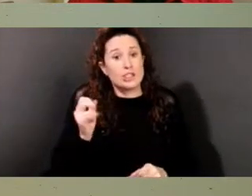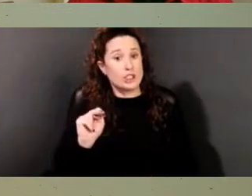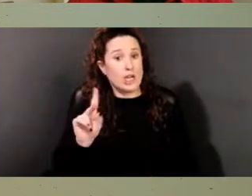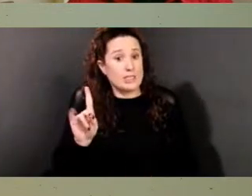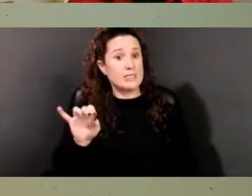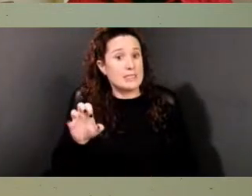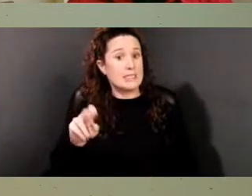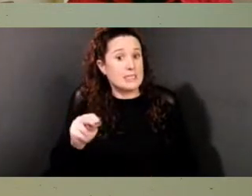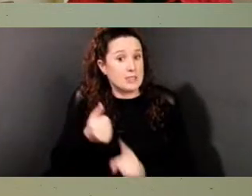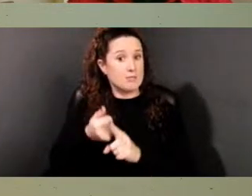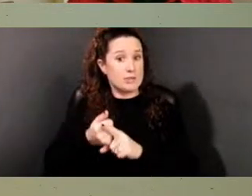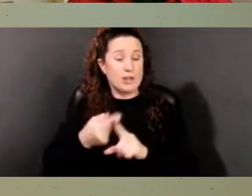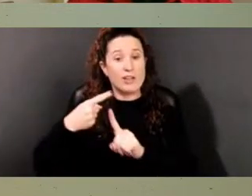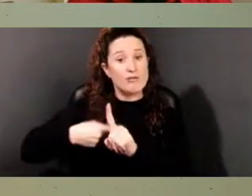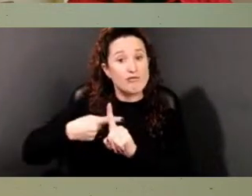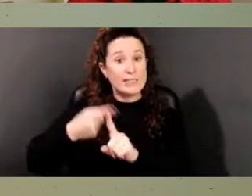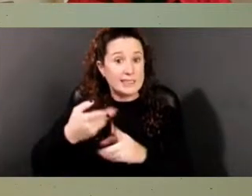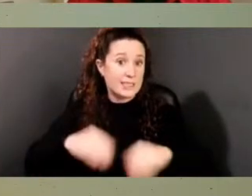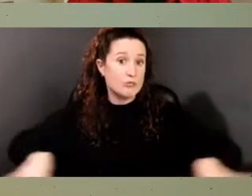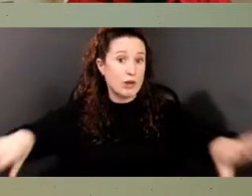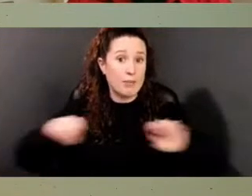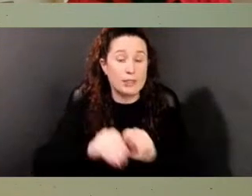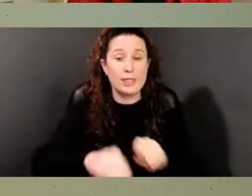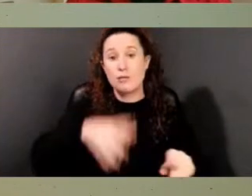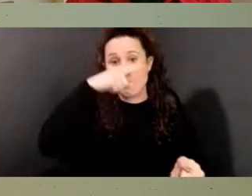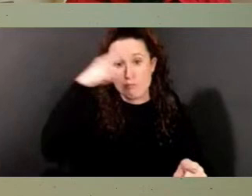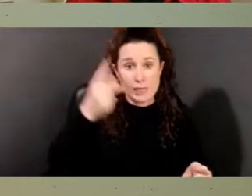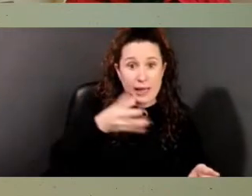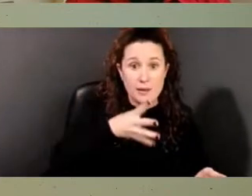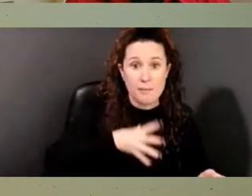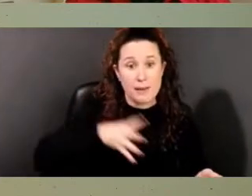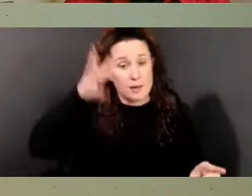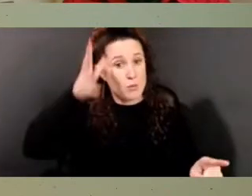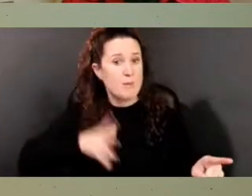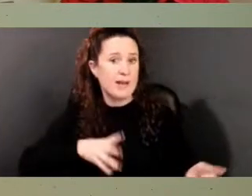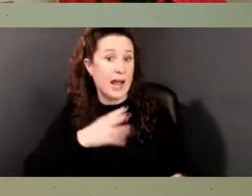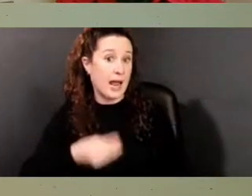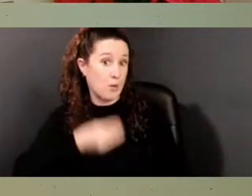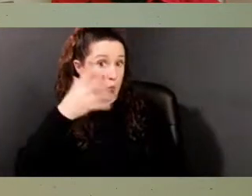men and white women. Next slide.